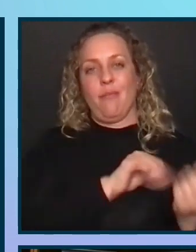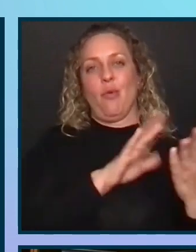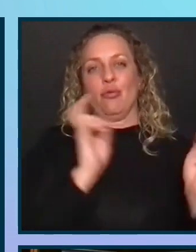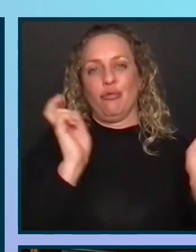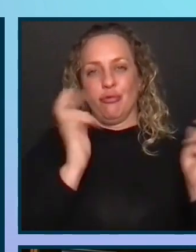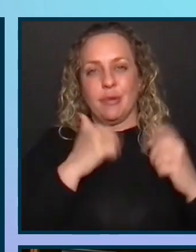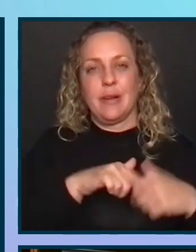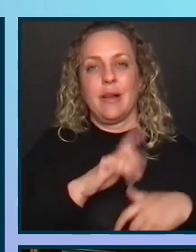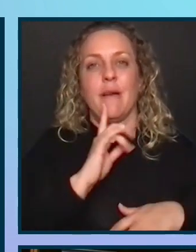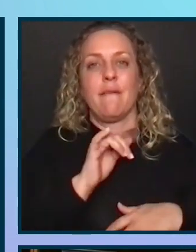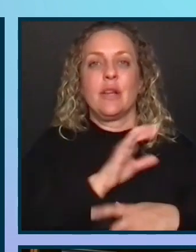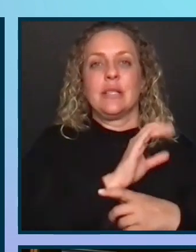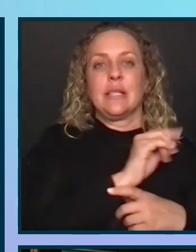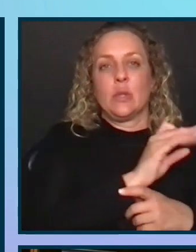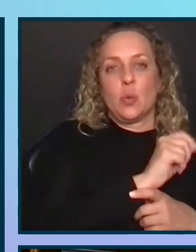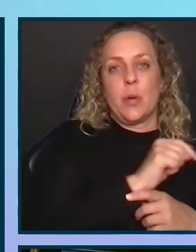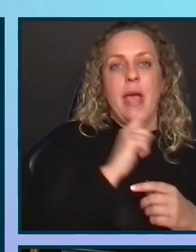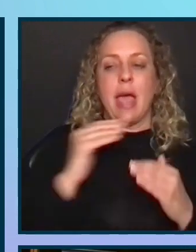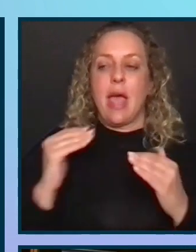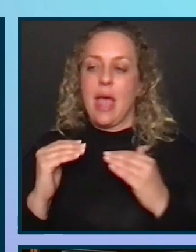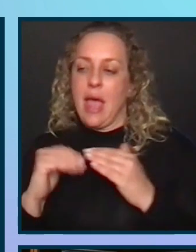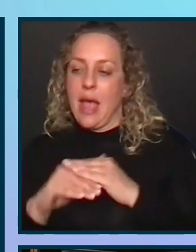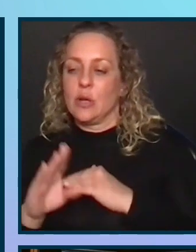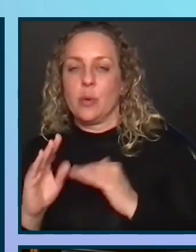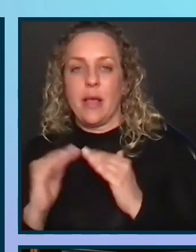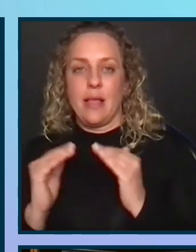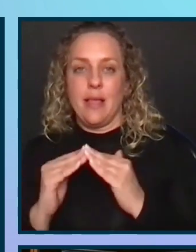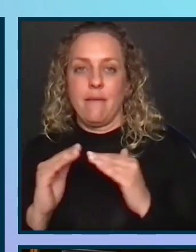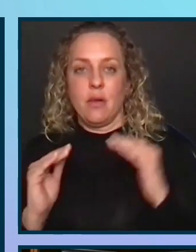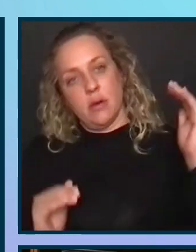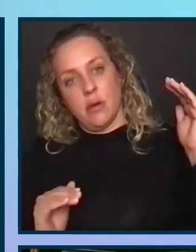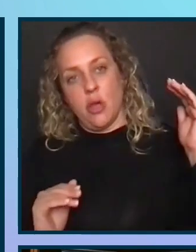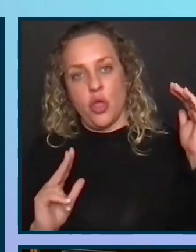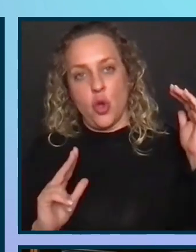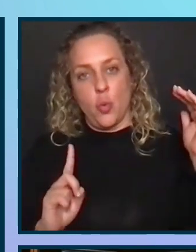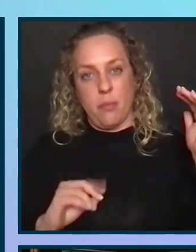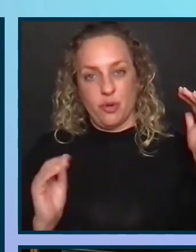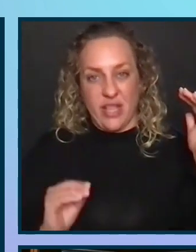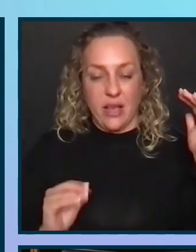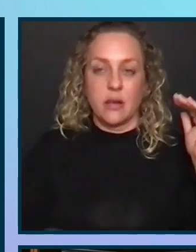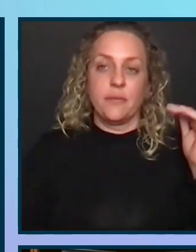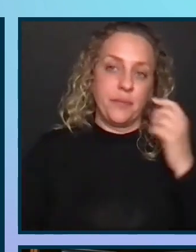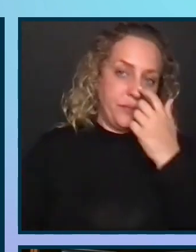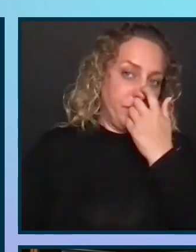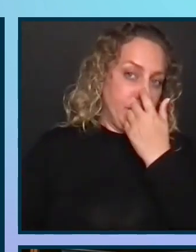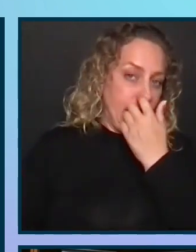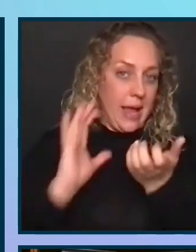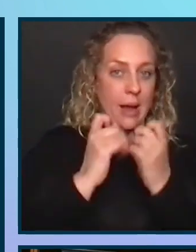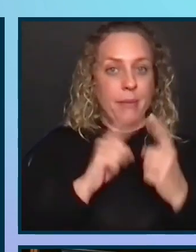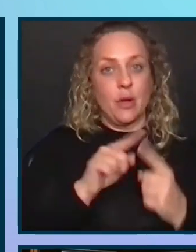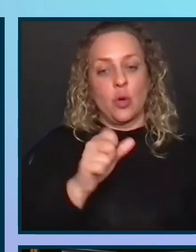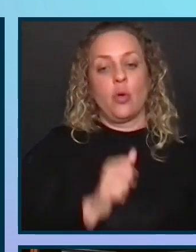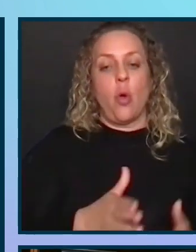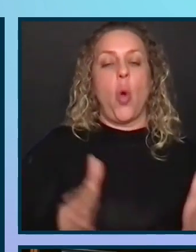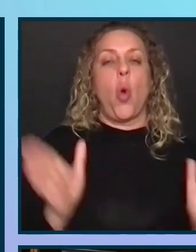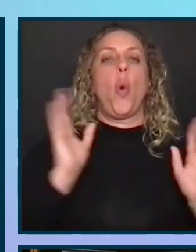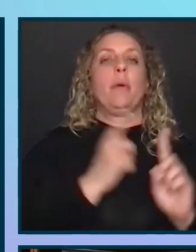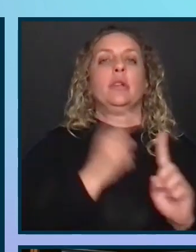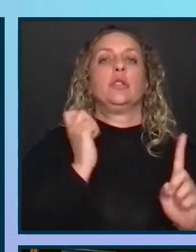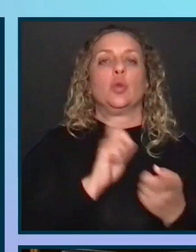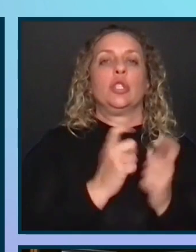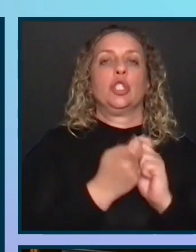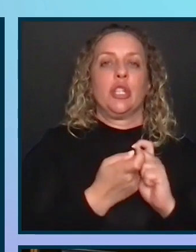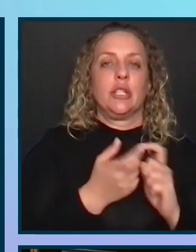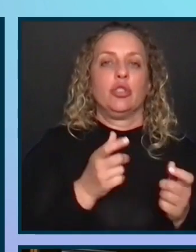between the C-suite and entry-level employees is a whopping 31 percent. Comparing this to an open-source change